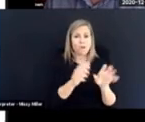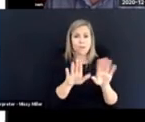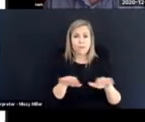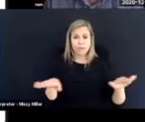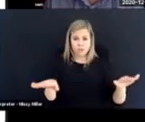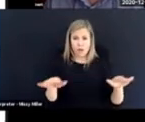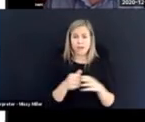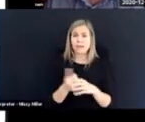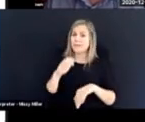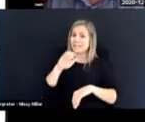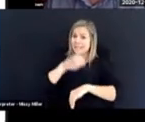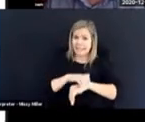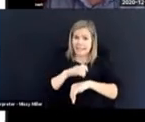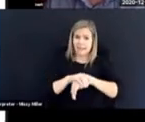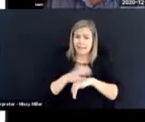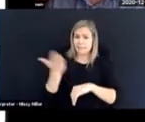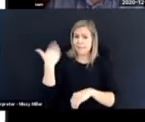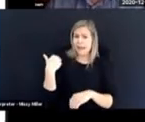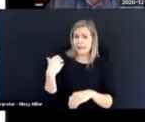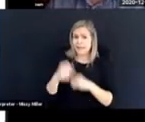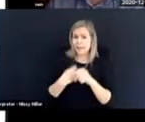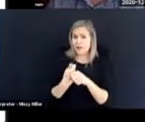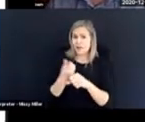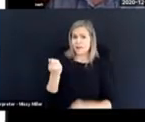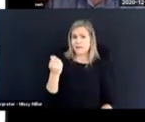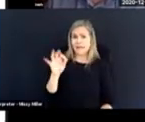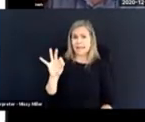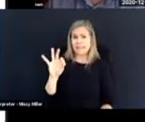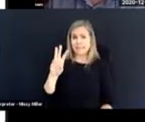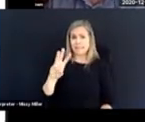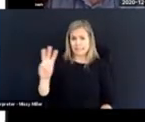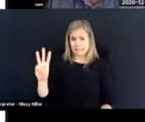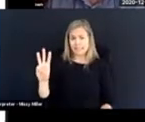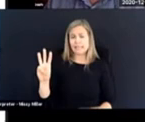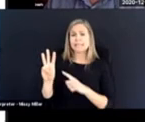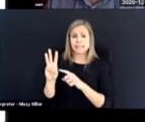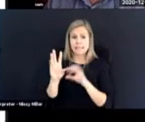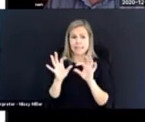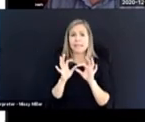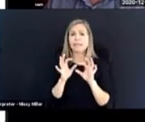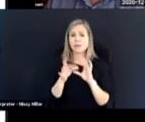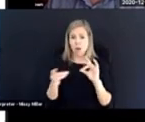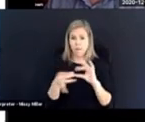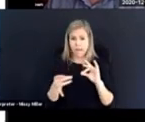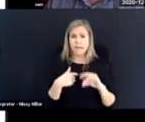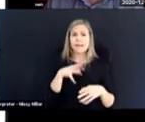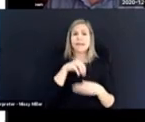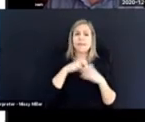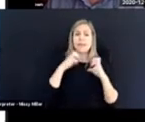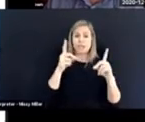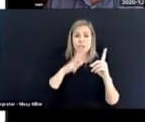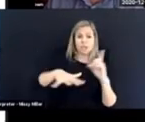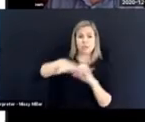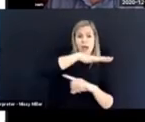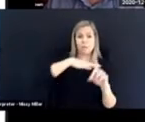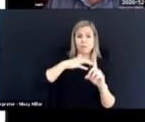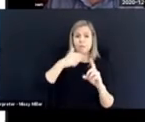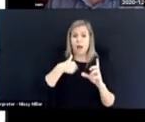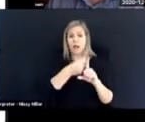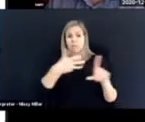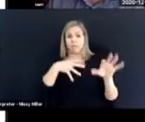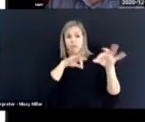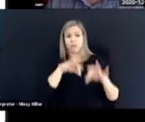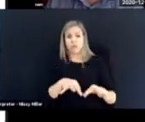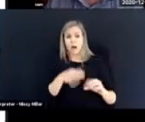in 1966. And he said, in the educational atmosphere, I describe the child